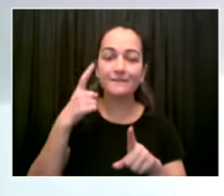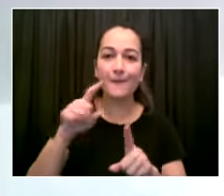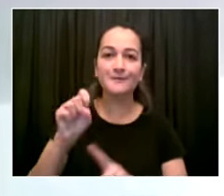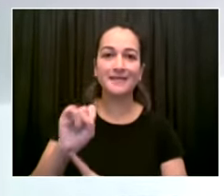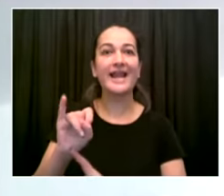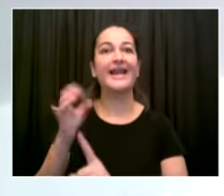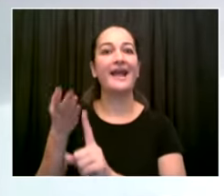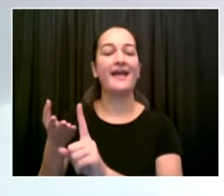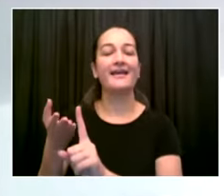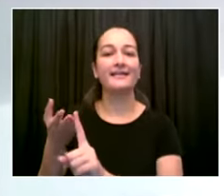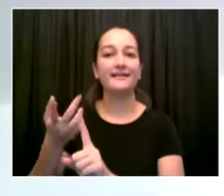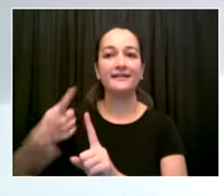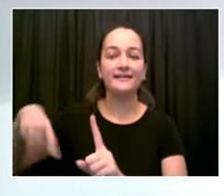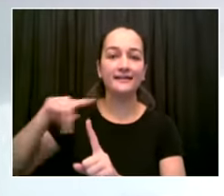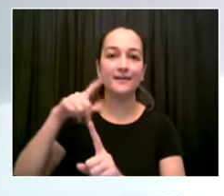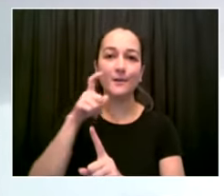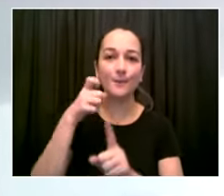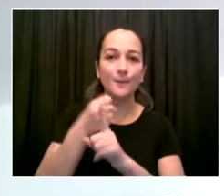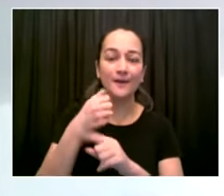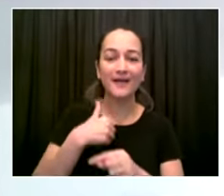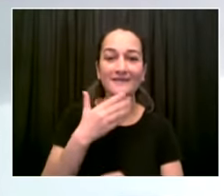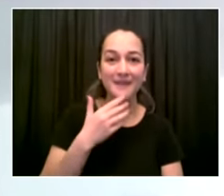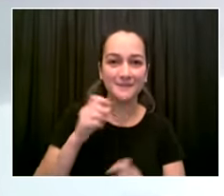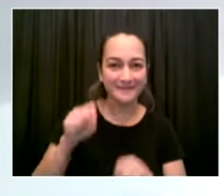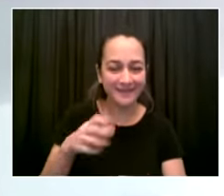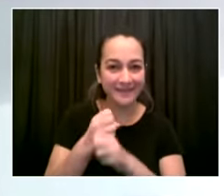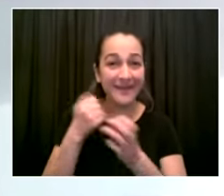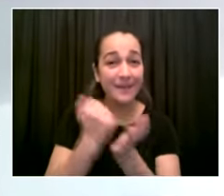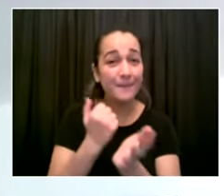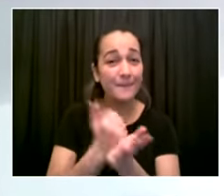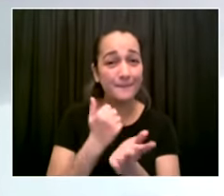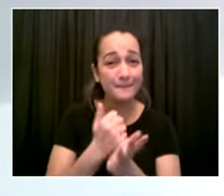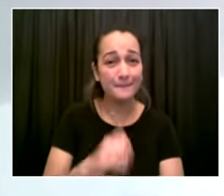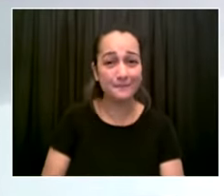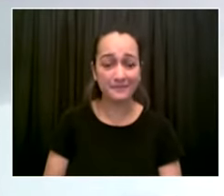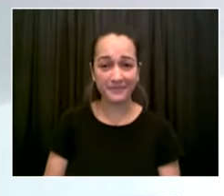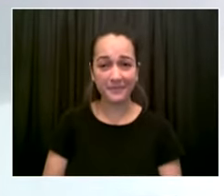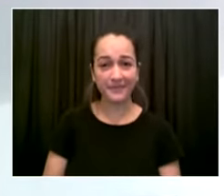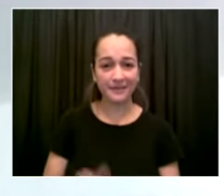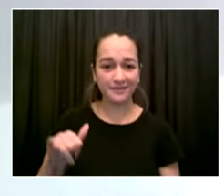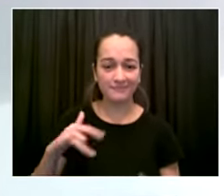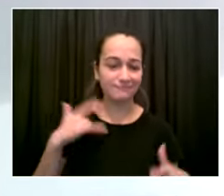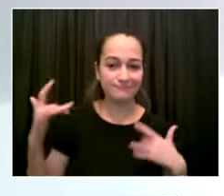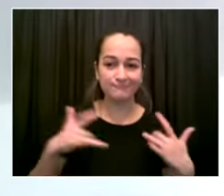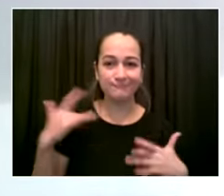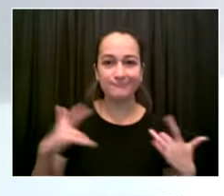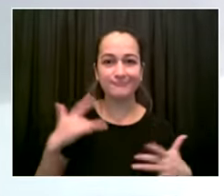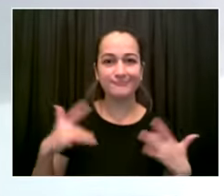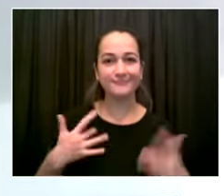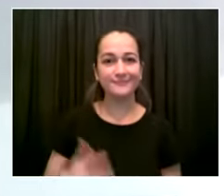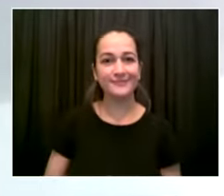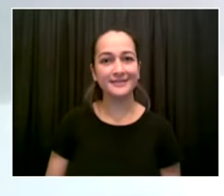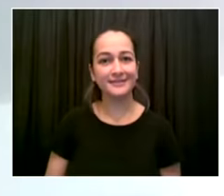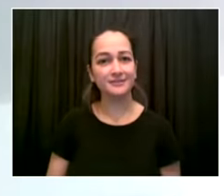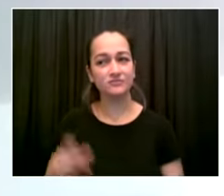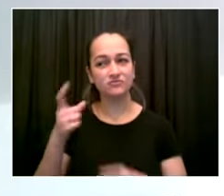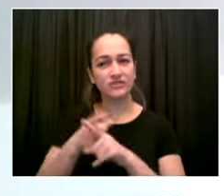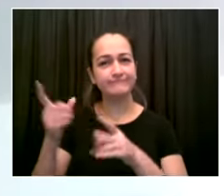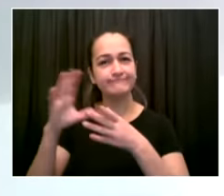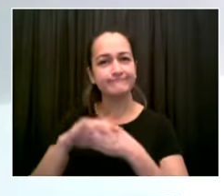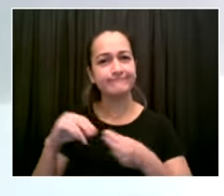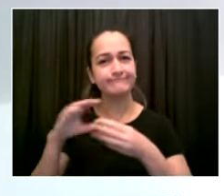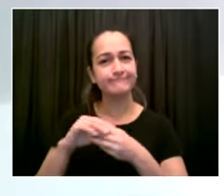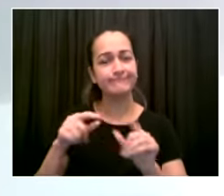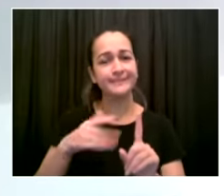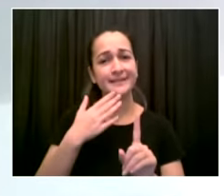jimmy has explained this is a disease where if you provide good preventive care you can prevent the serious